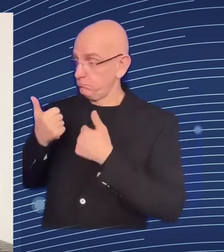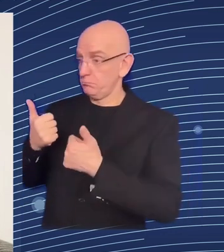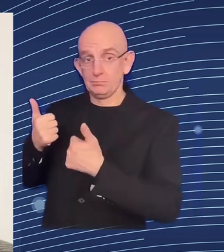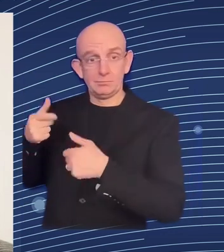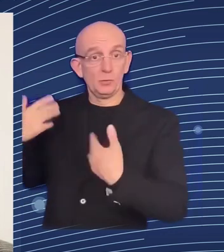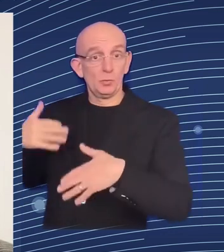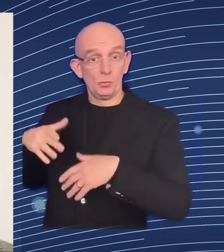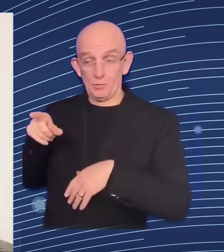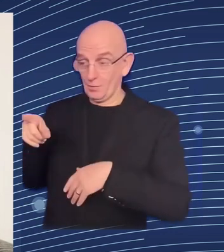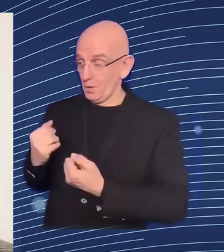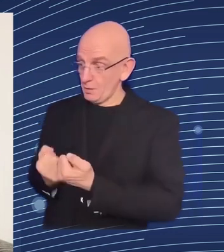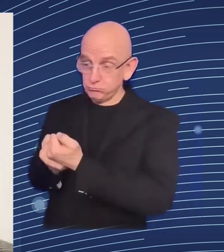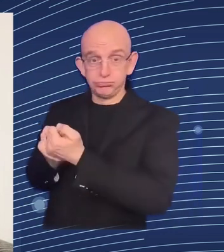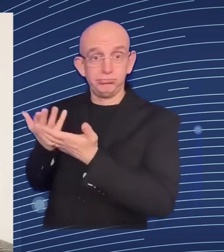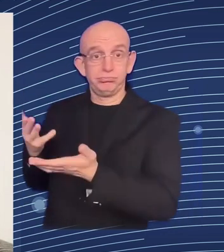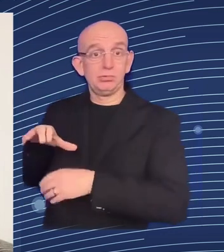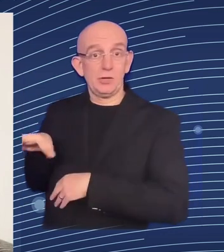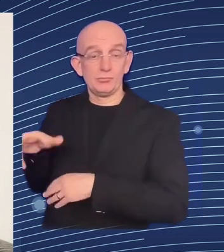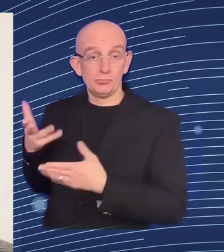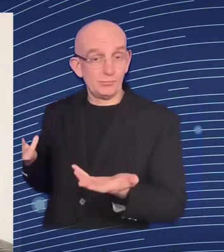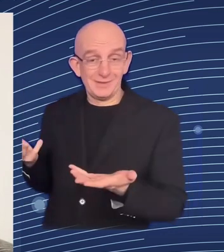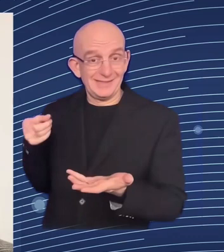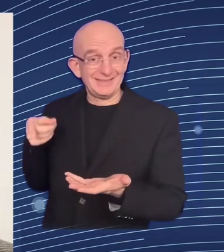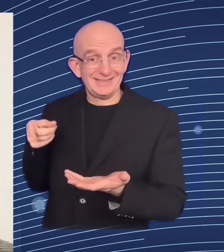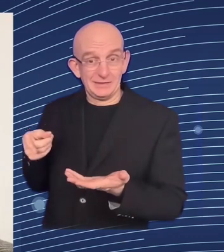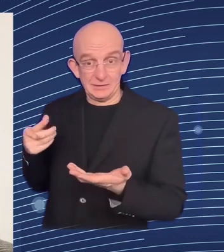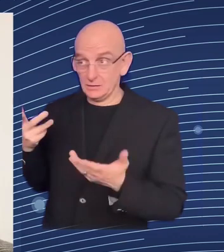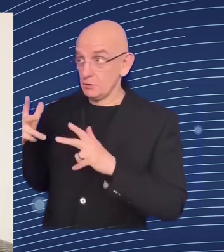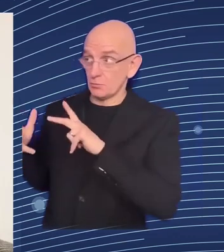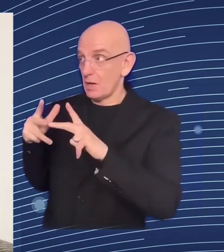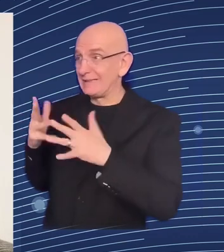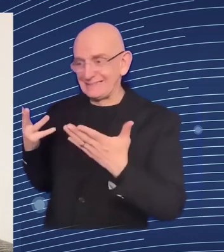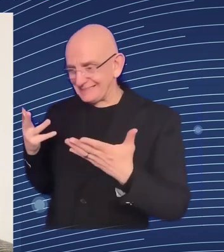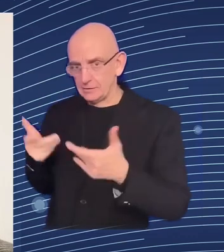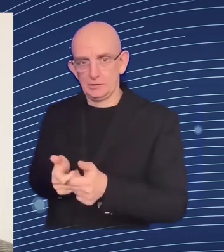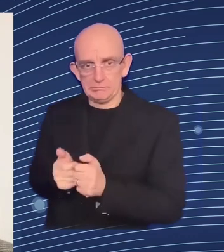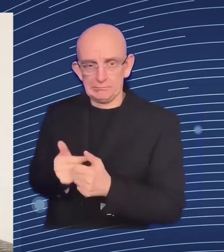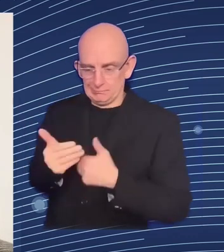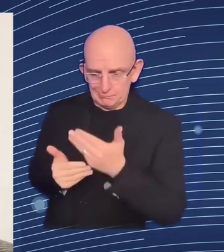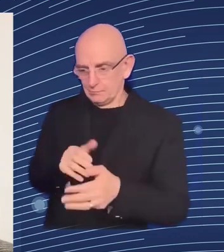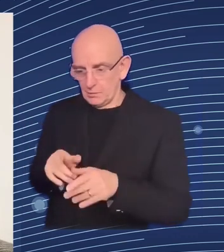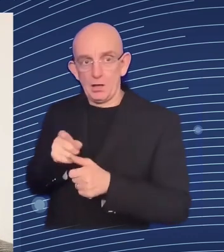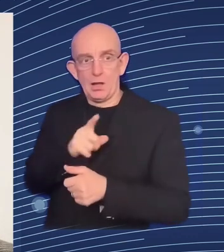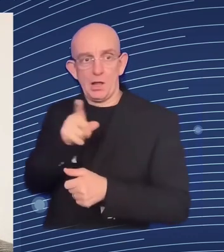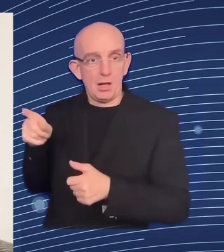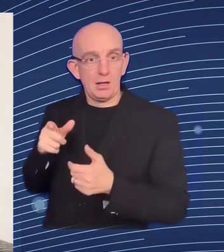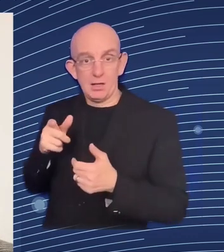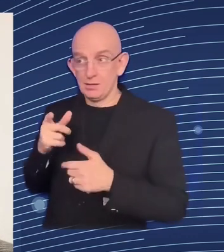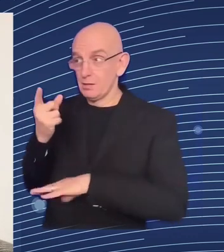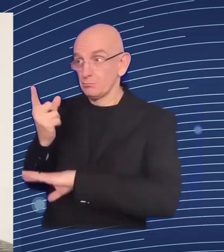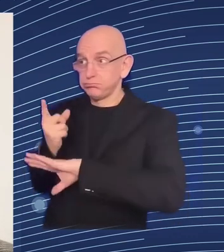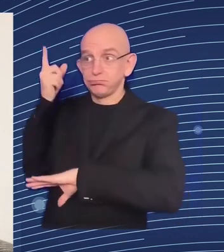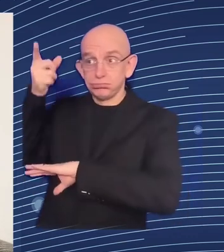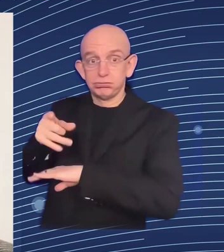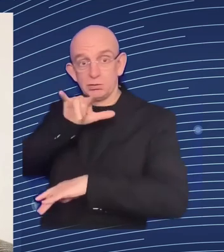speaking about the military use that's that's essential but also the to build the economy there have been companies ukrainian companies